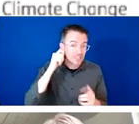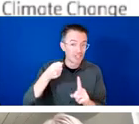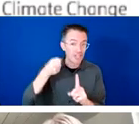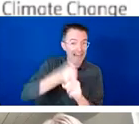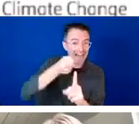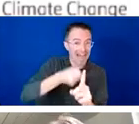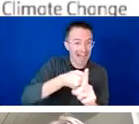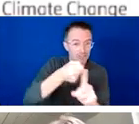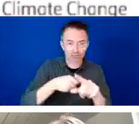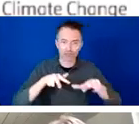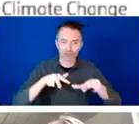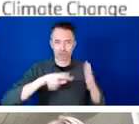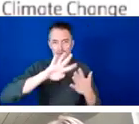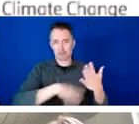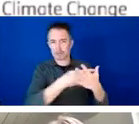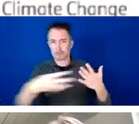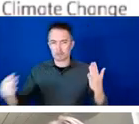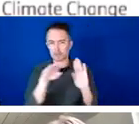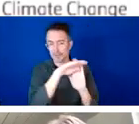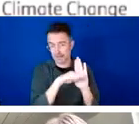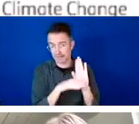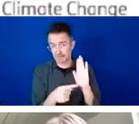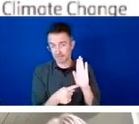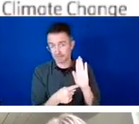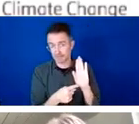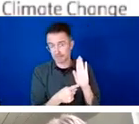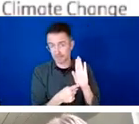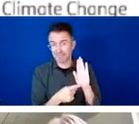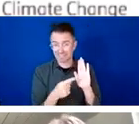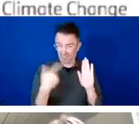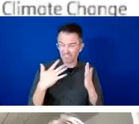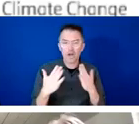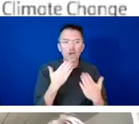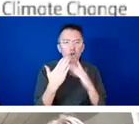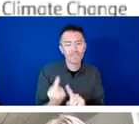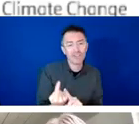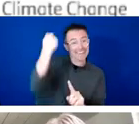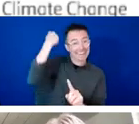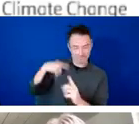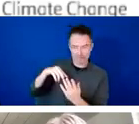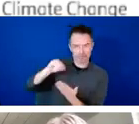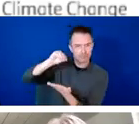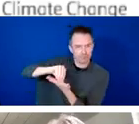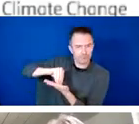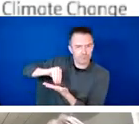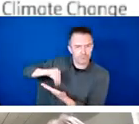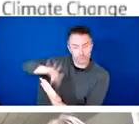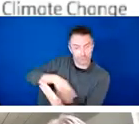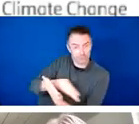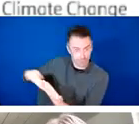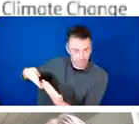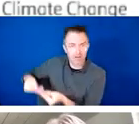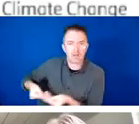It will mean championing women and girls' leadership, building their resilience to climate change and addressing the barriers they